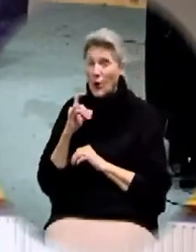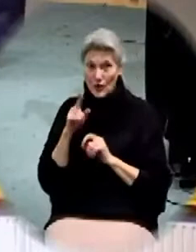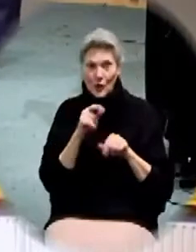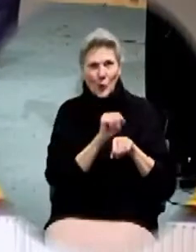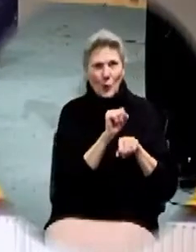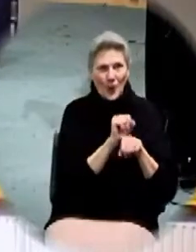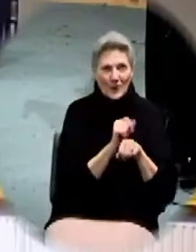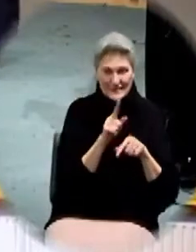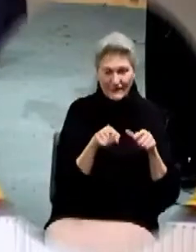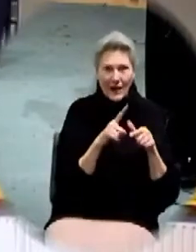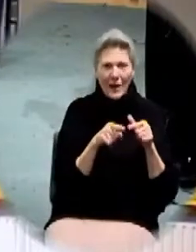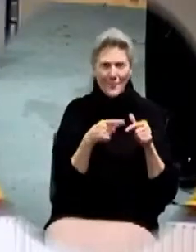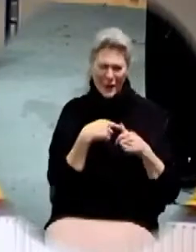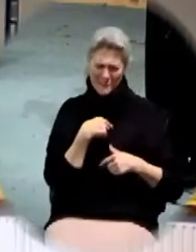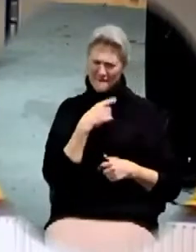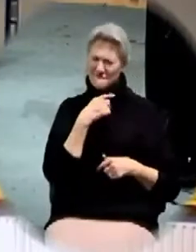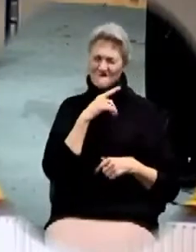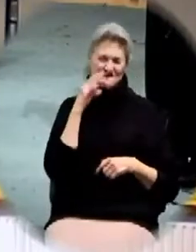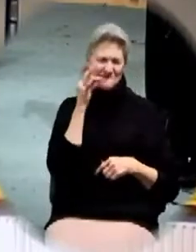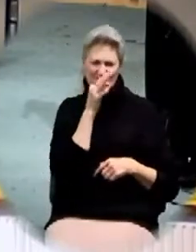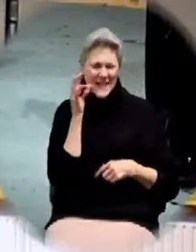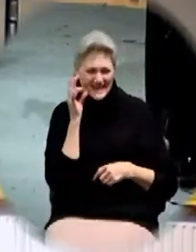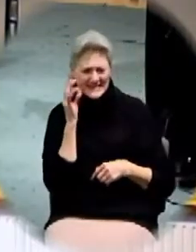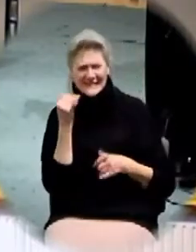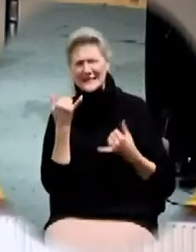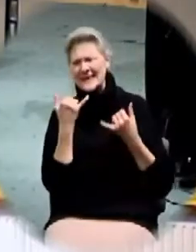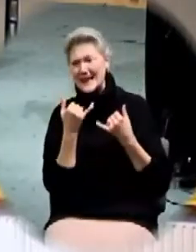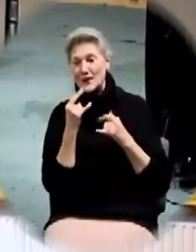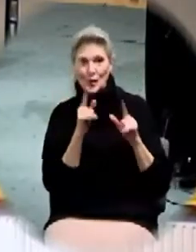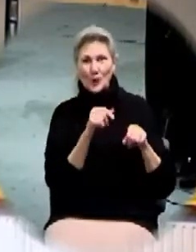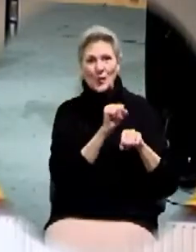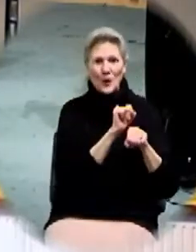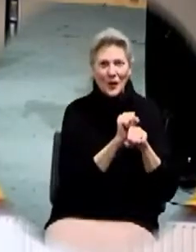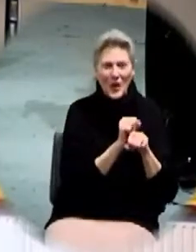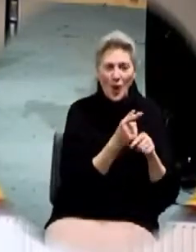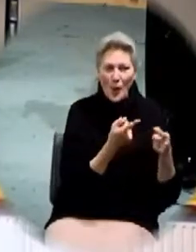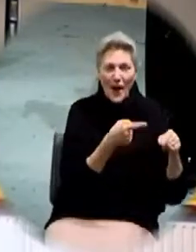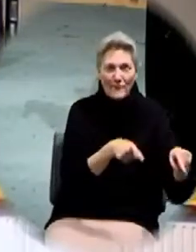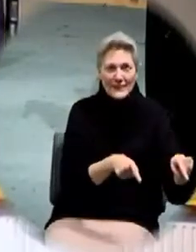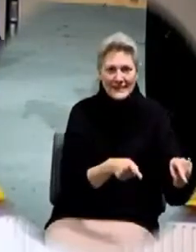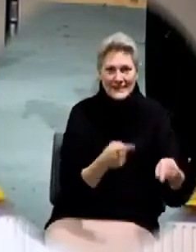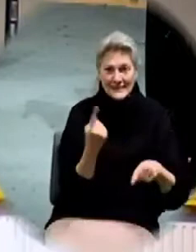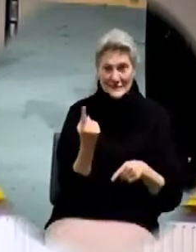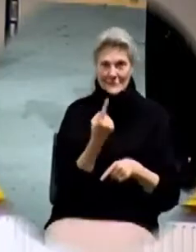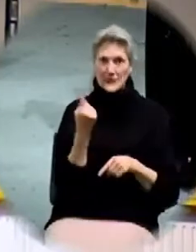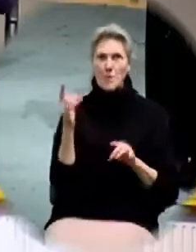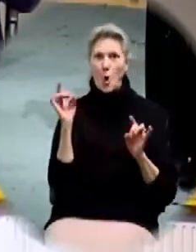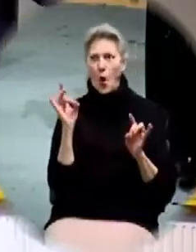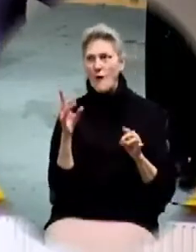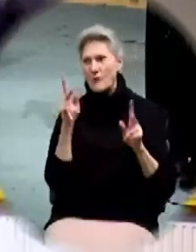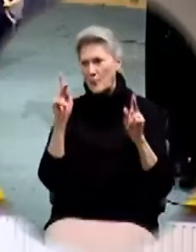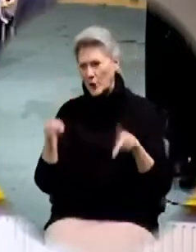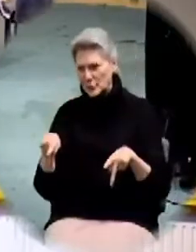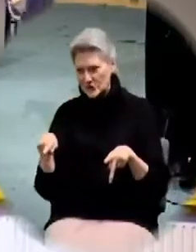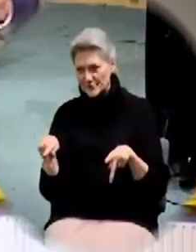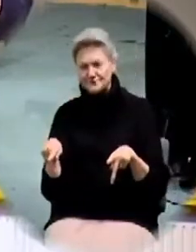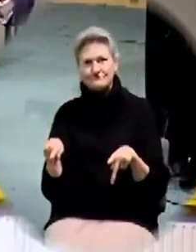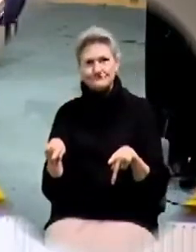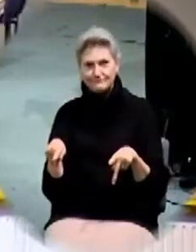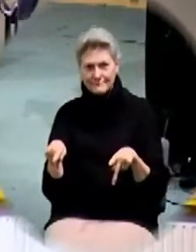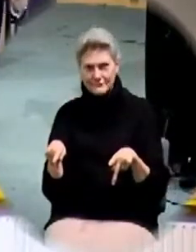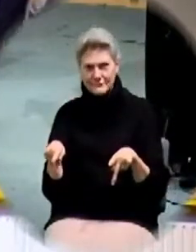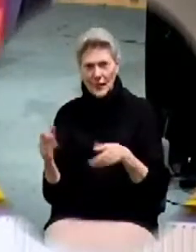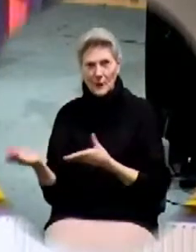happen to you? Man, you're going to fast today, and you go to work. And what do they do? Some horrible, terrible,